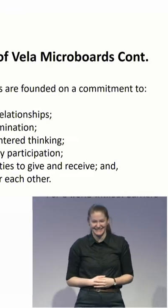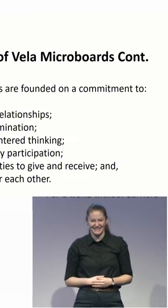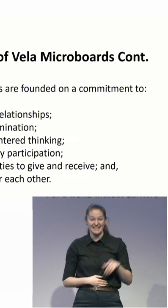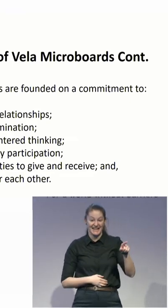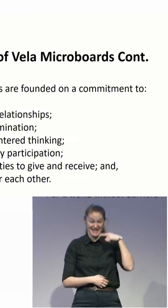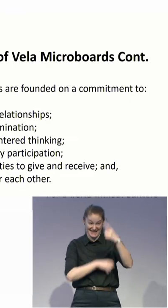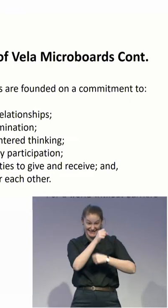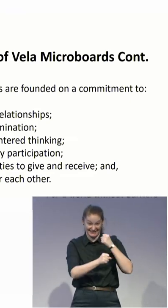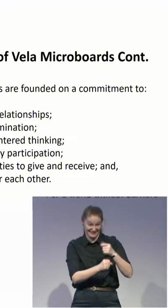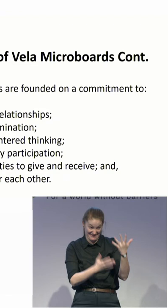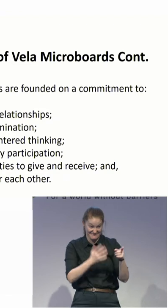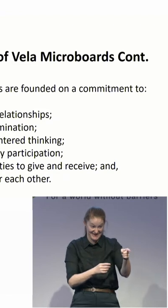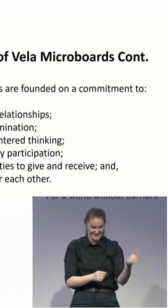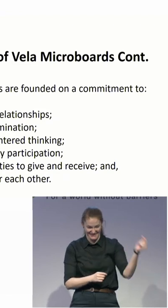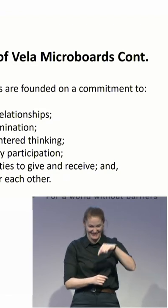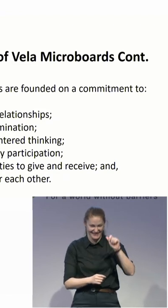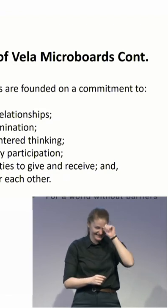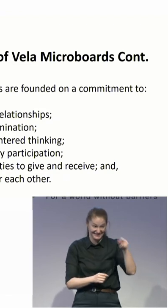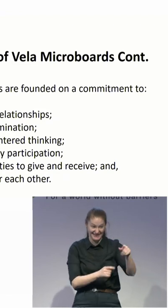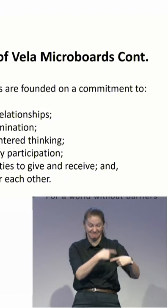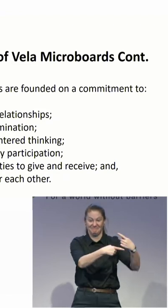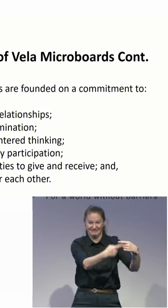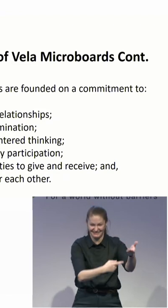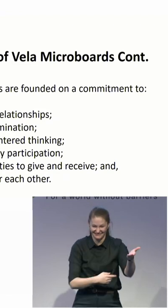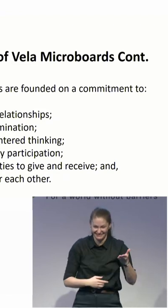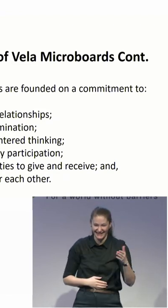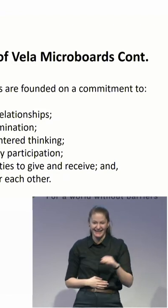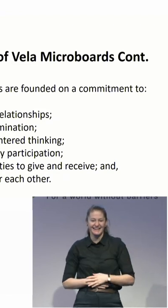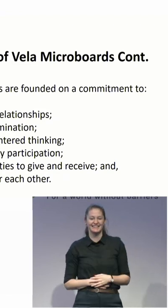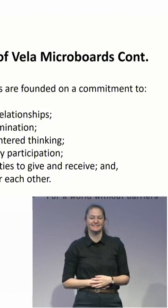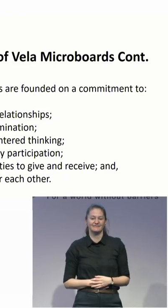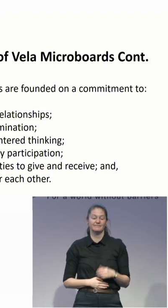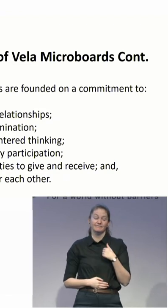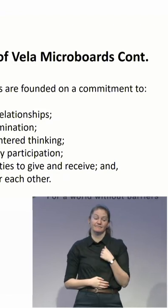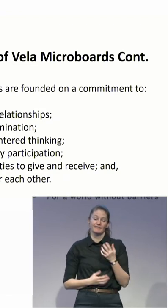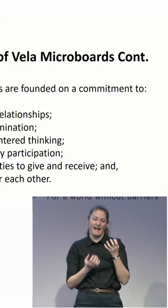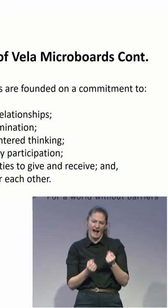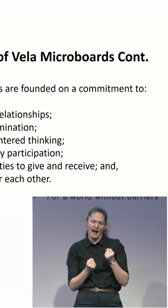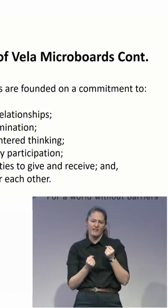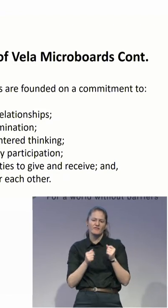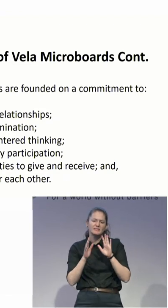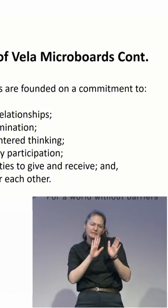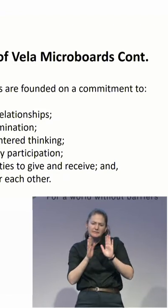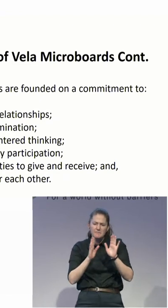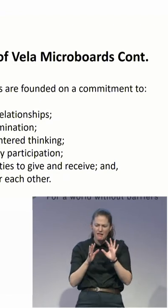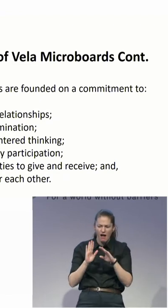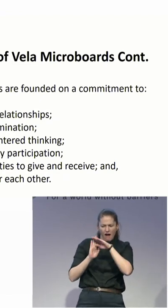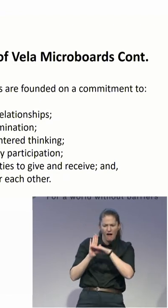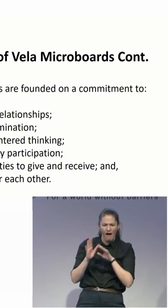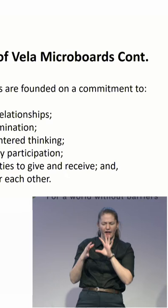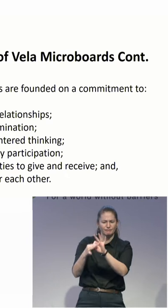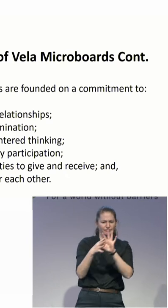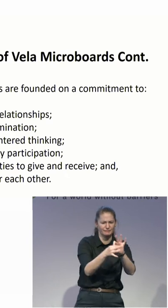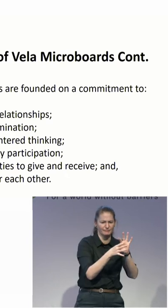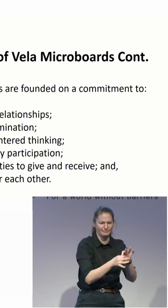have a similar exercise. We have trust. It is also legal. Okay. Sorry. Sorry. We have to move on.